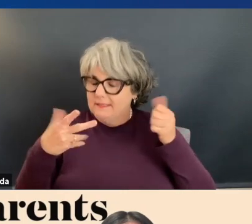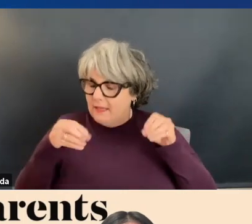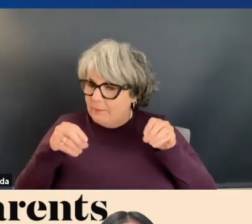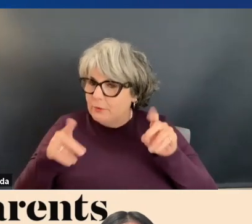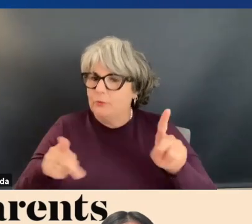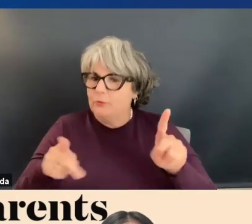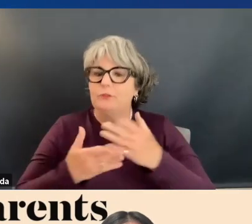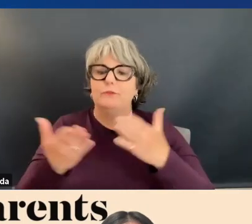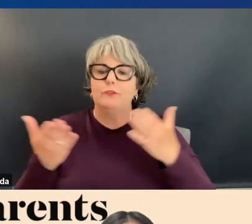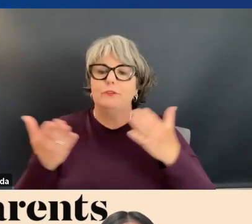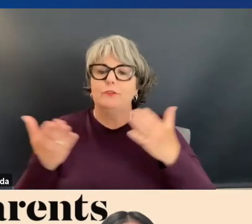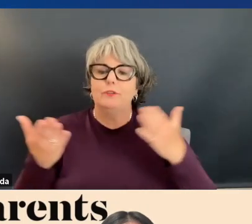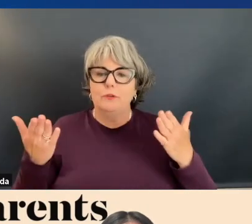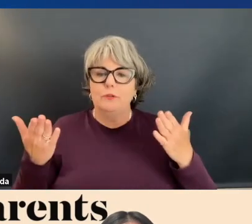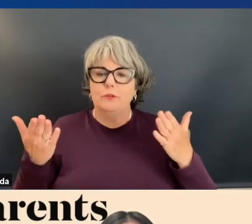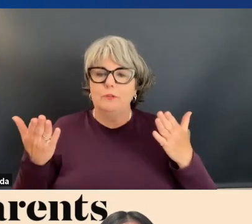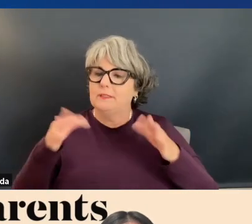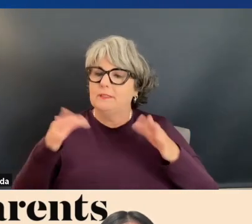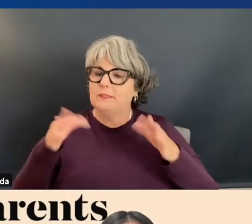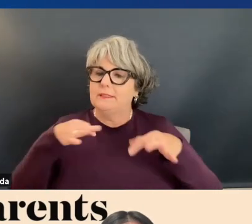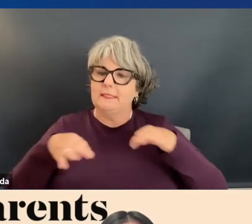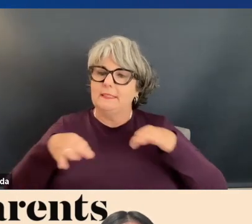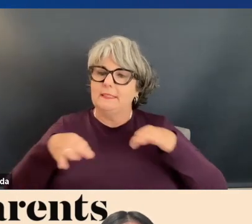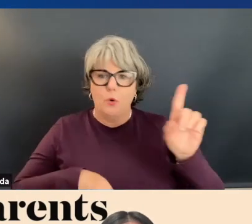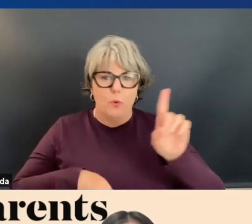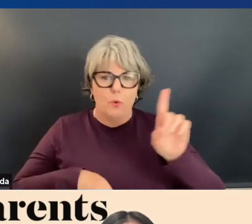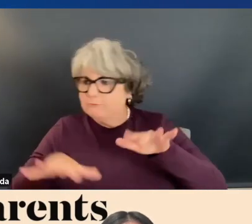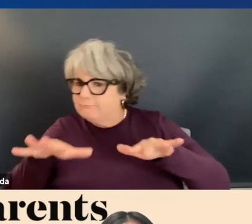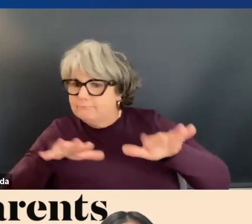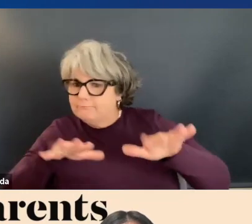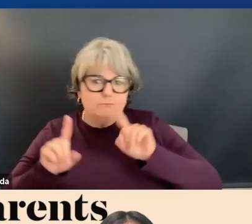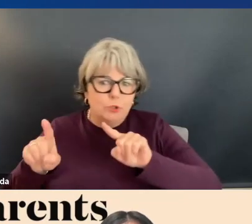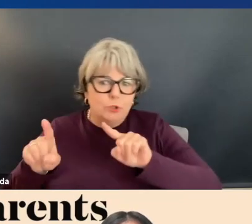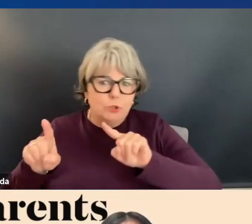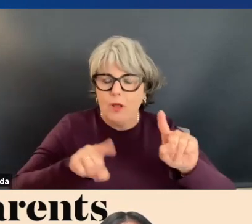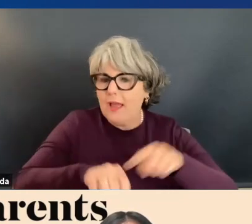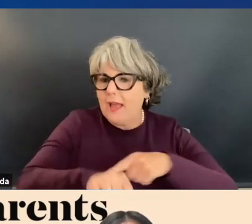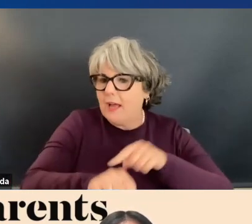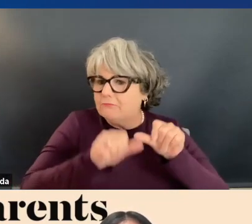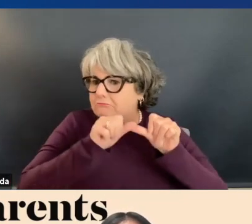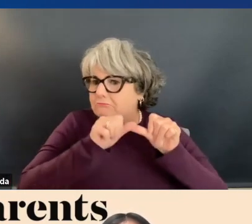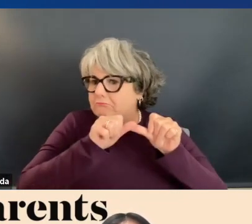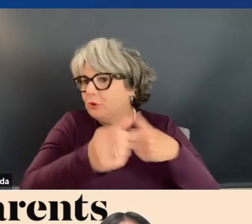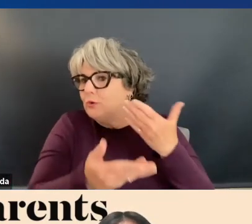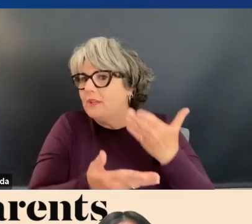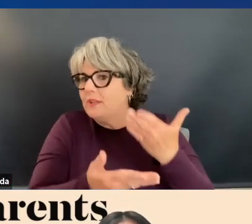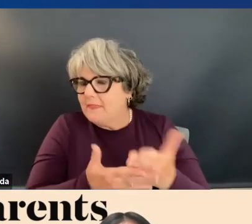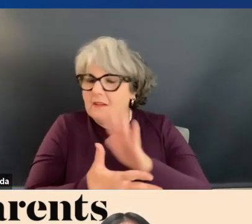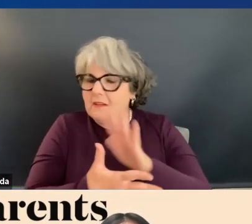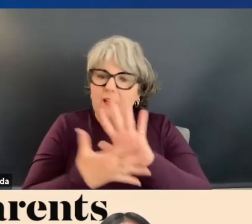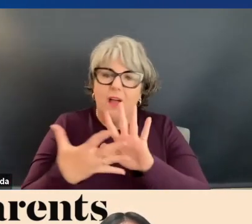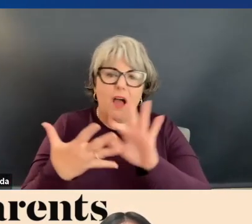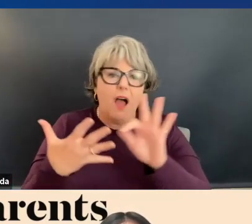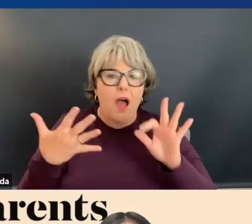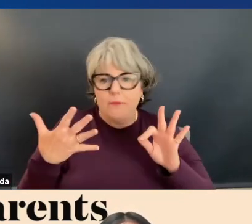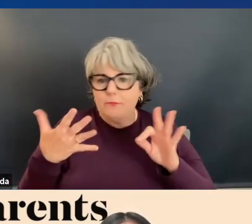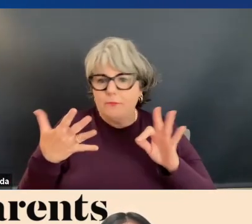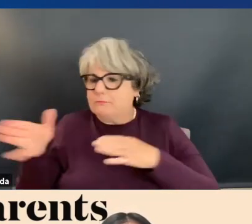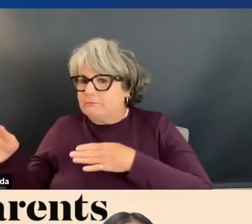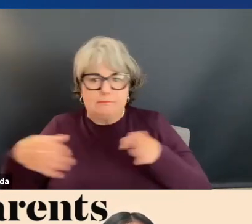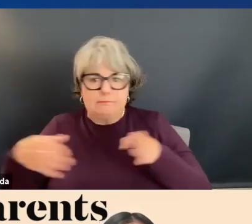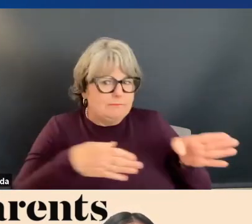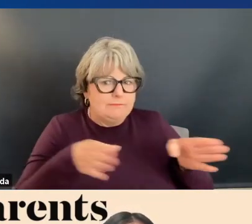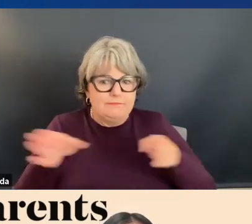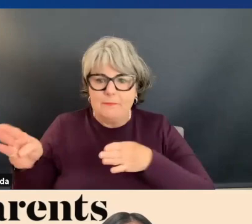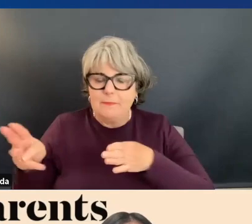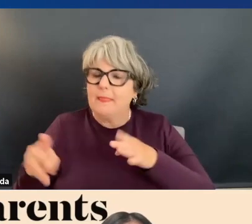clearly marked signs communicating where you are, where you're going, how long it's going to take you to get there, options to turn left or take an exit